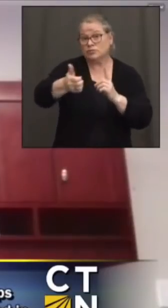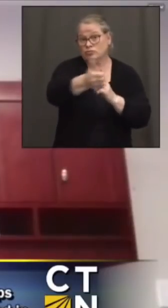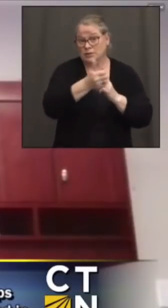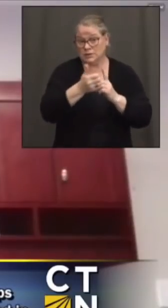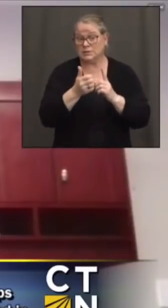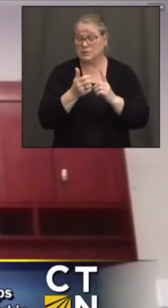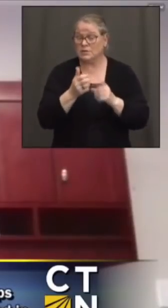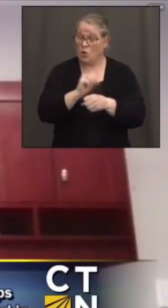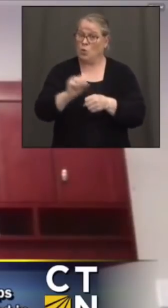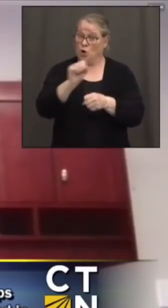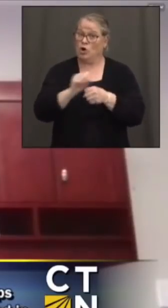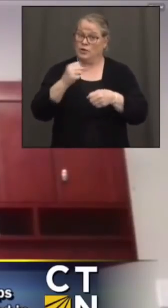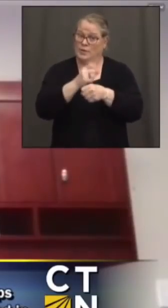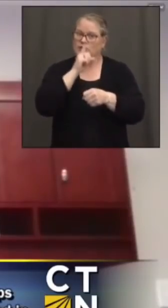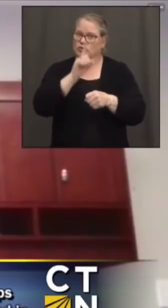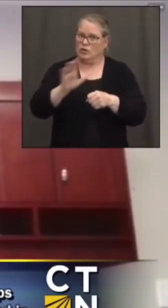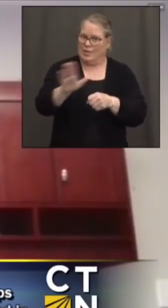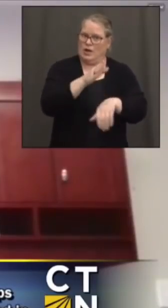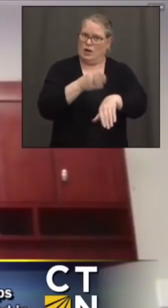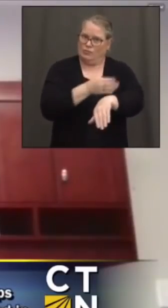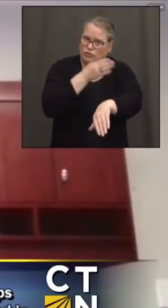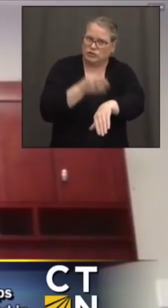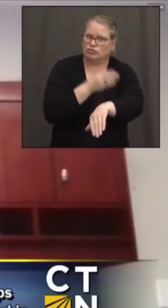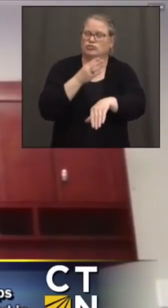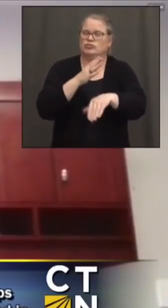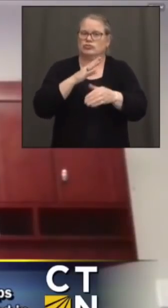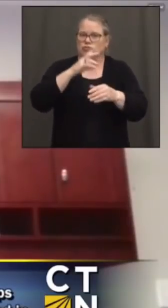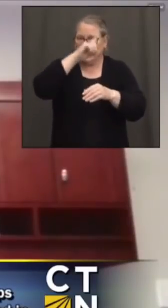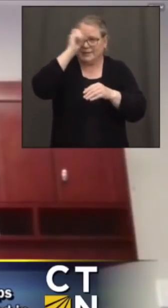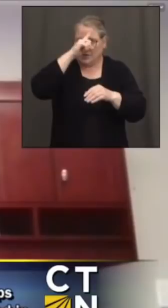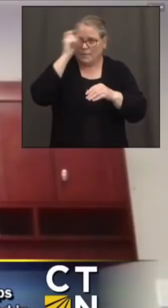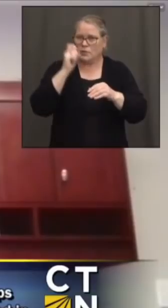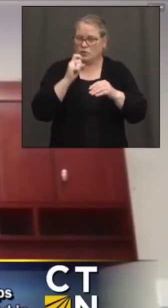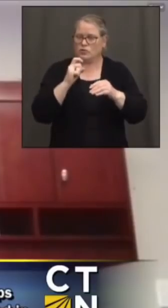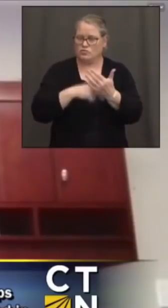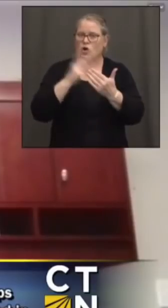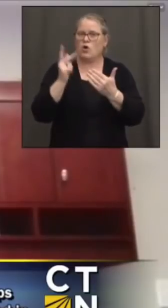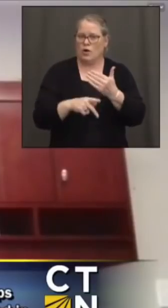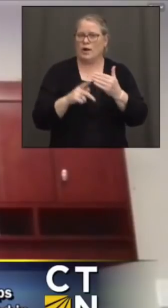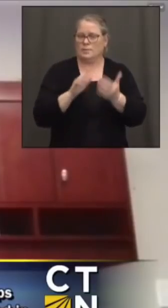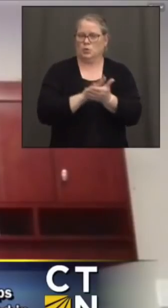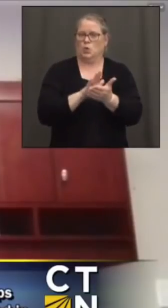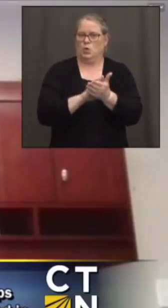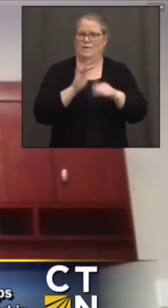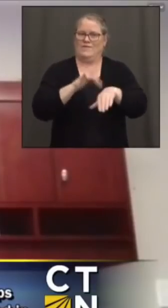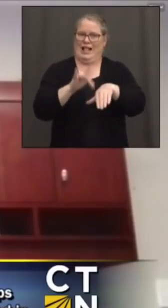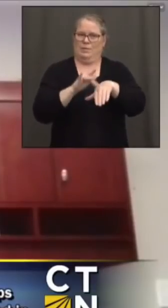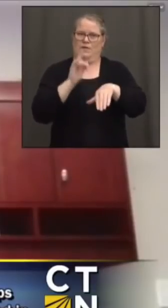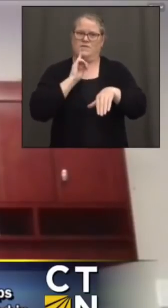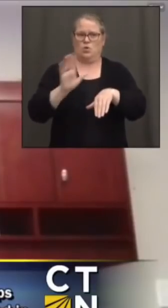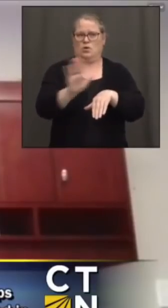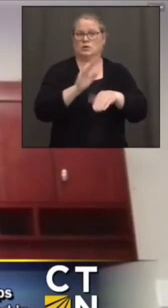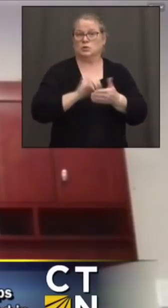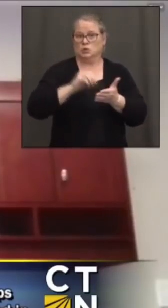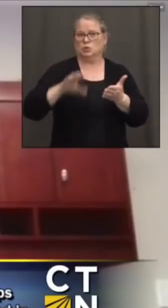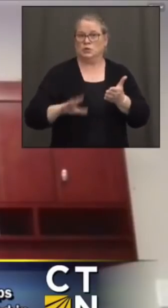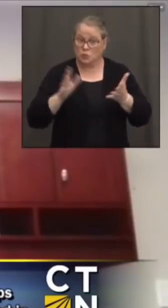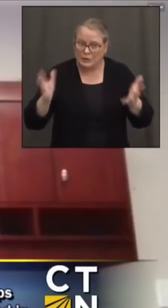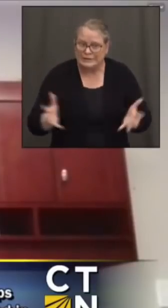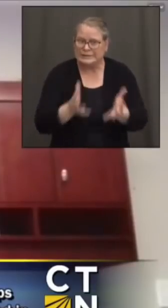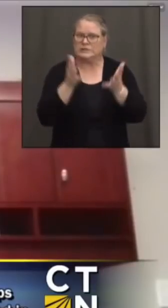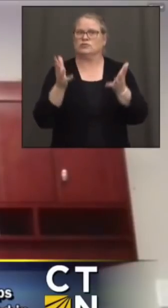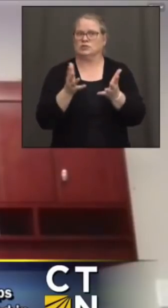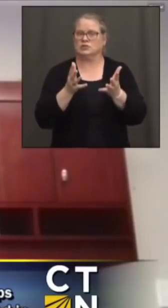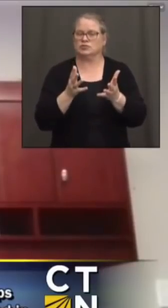to make sure enrichment and summer learning is available for our students. And so we continue to encourage them to